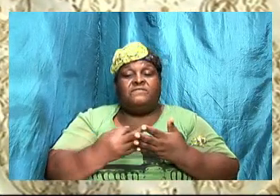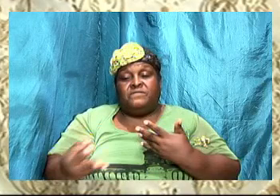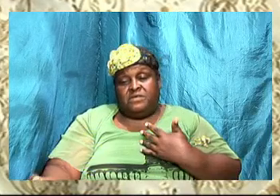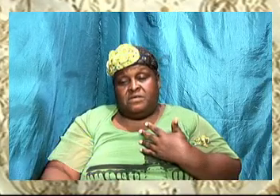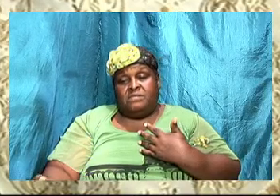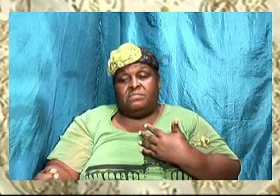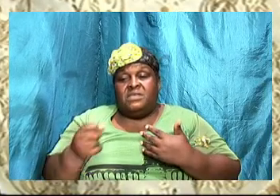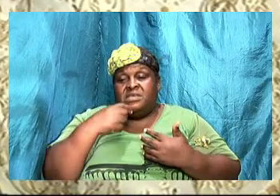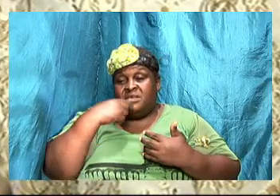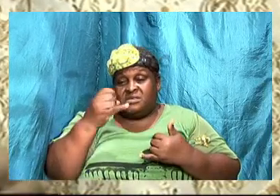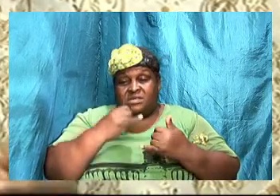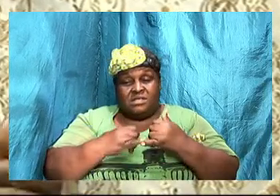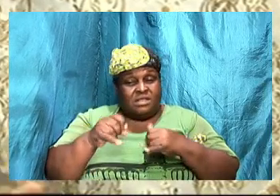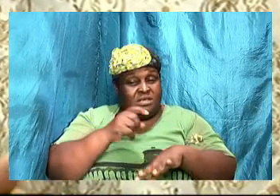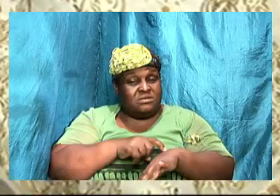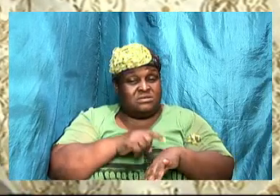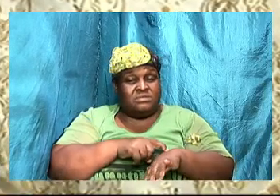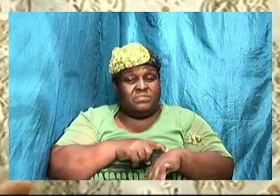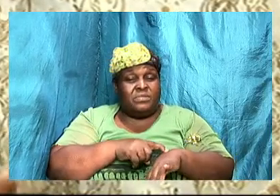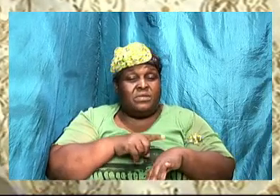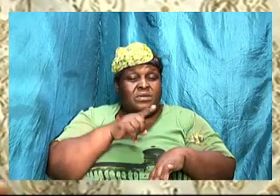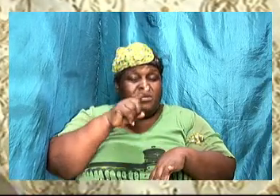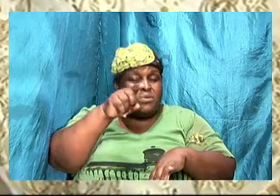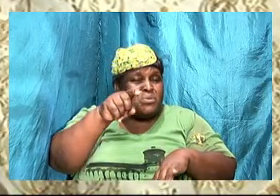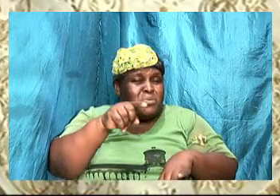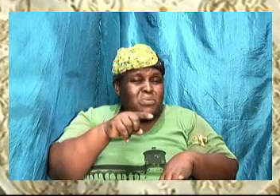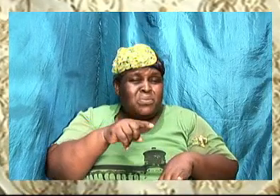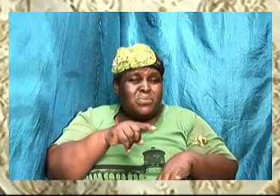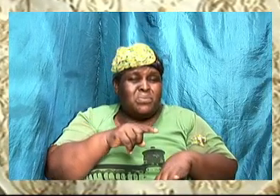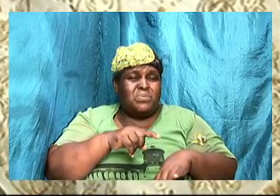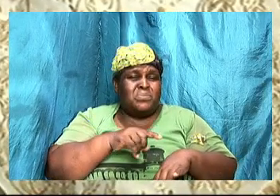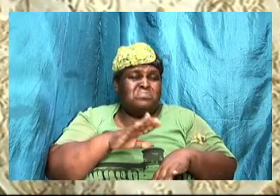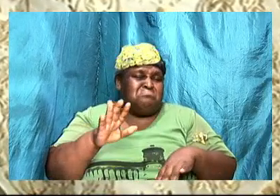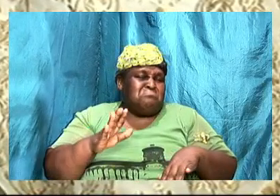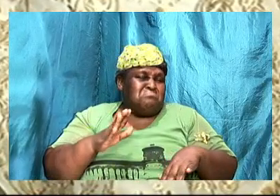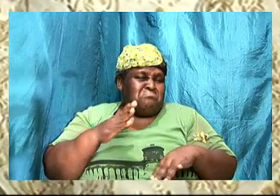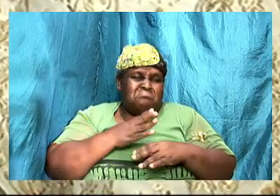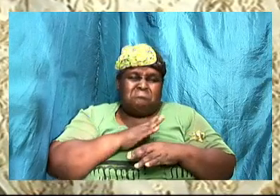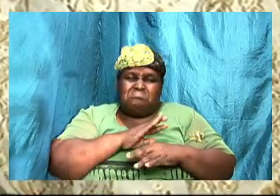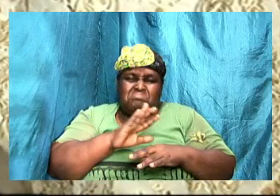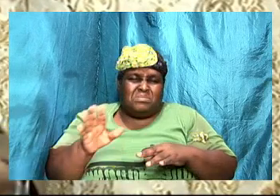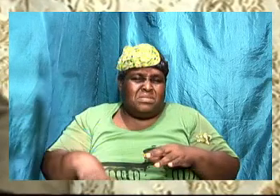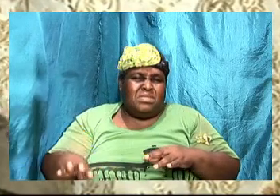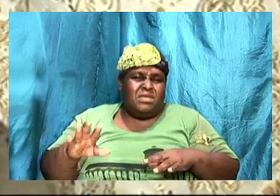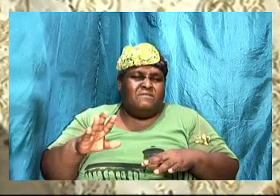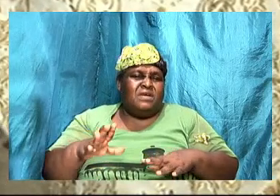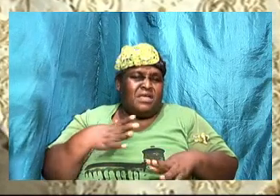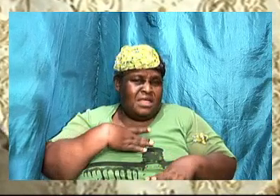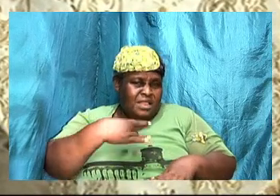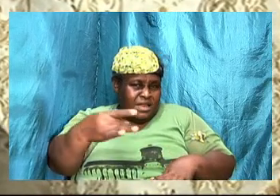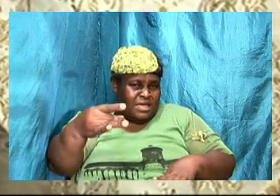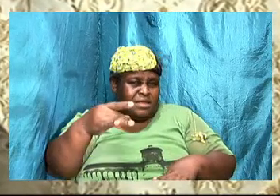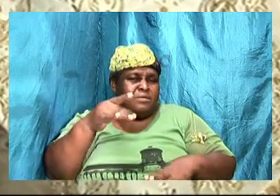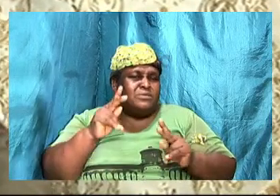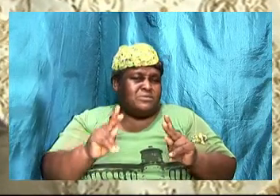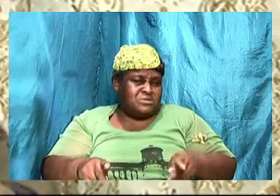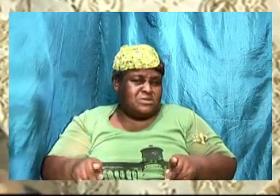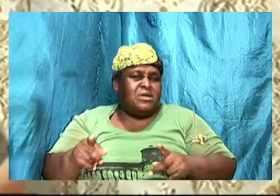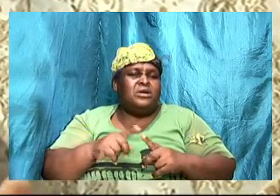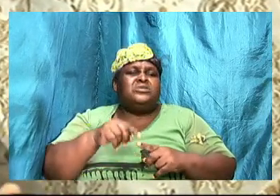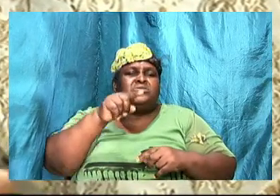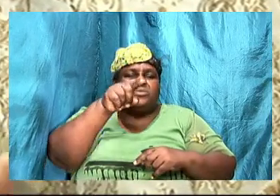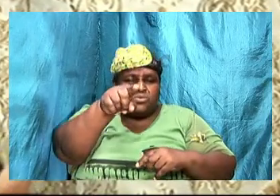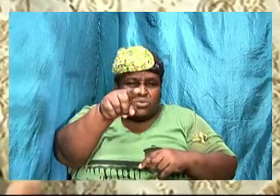you did not get to like the person until you